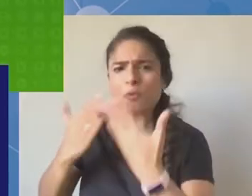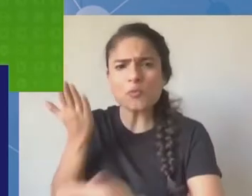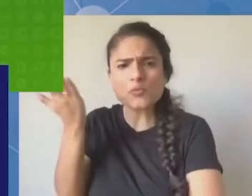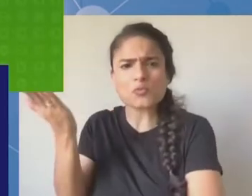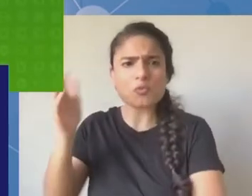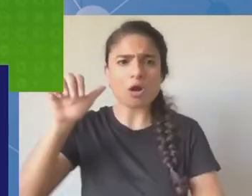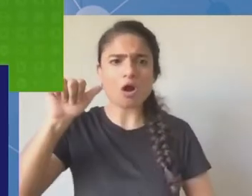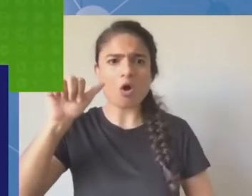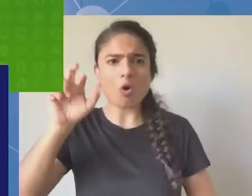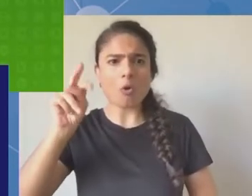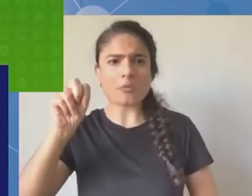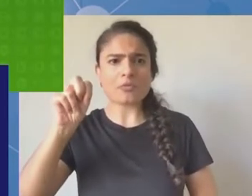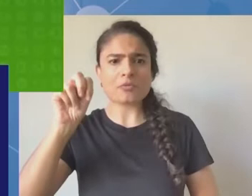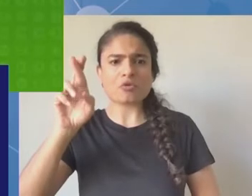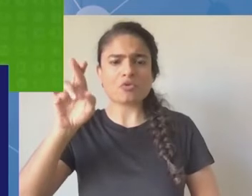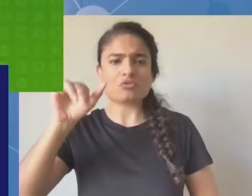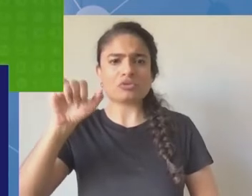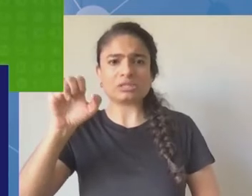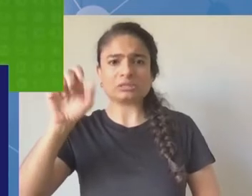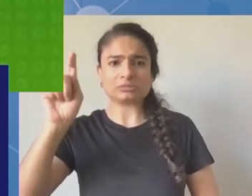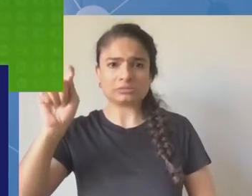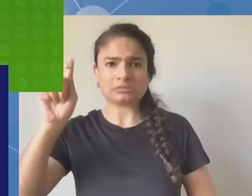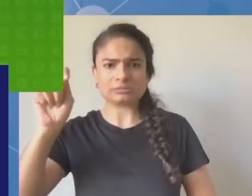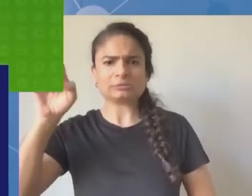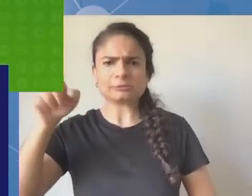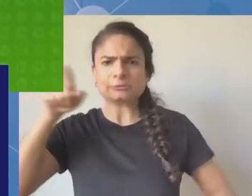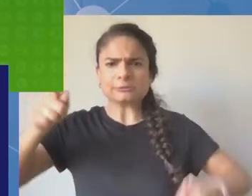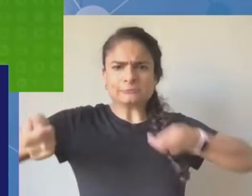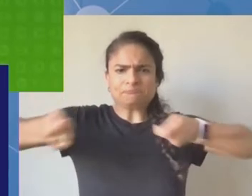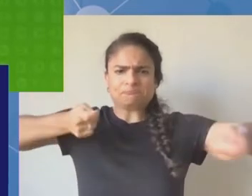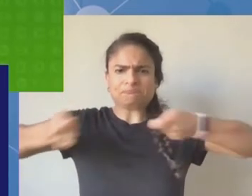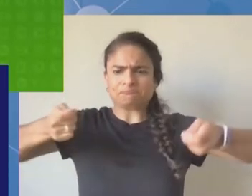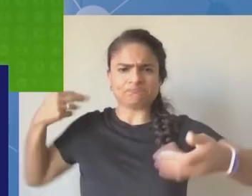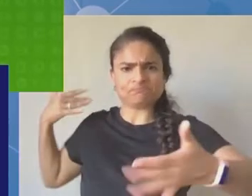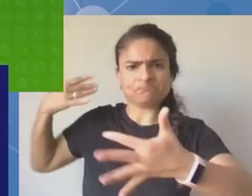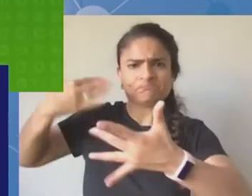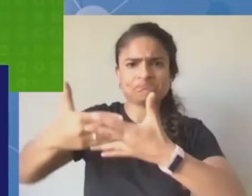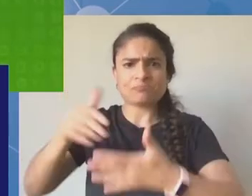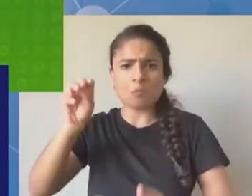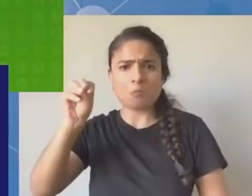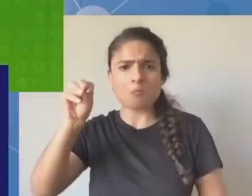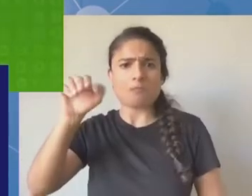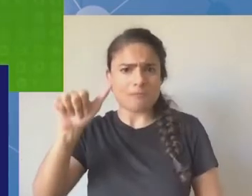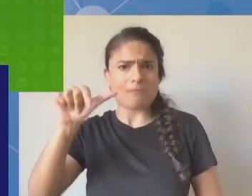we owe them a debt of thanks and I'm looking forward to what comes in the rest of this session. Thank you.